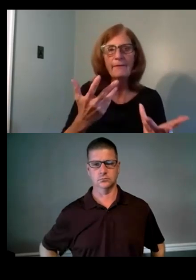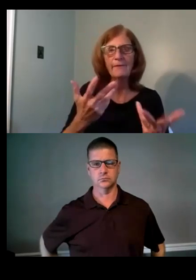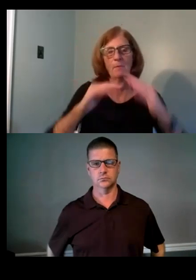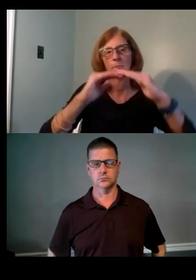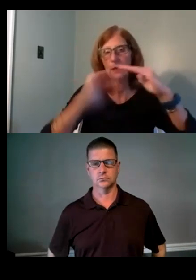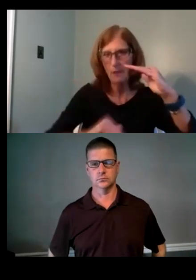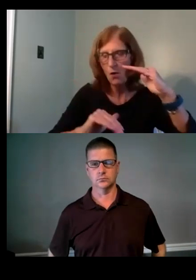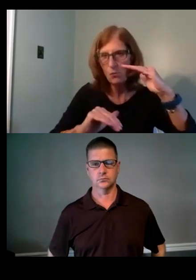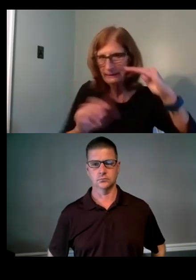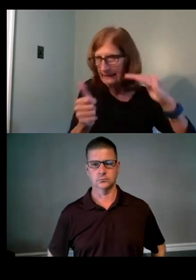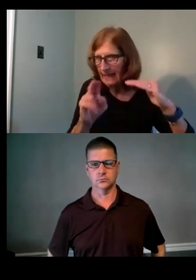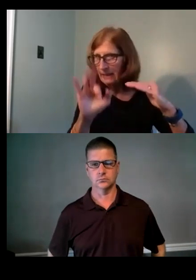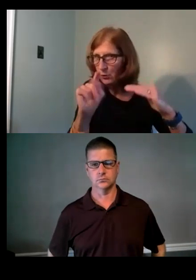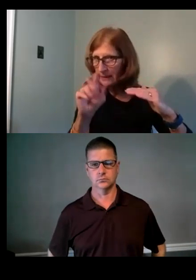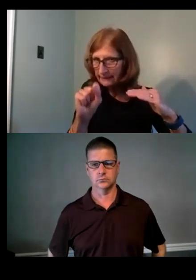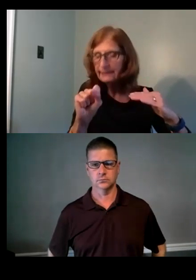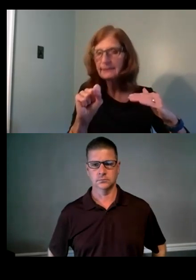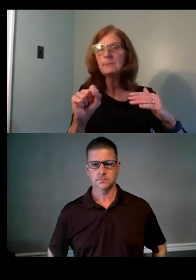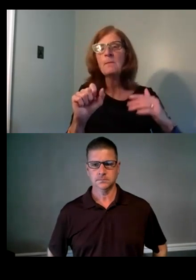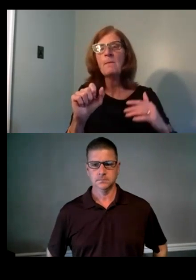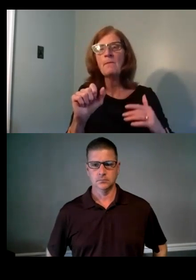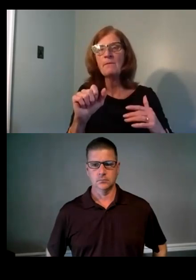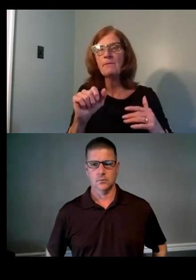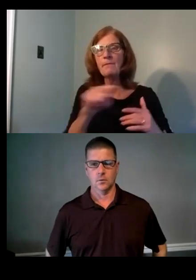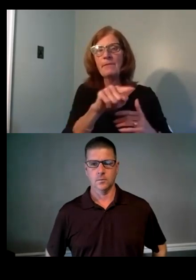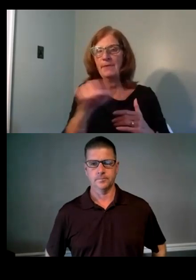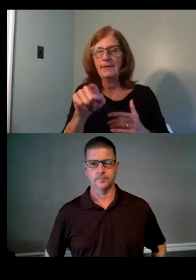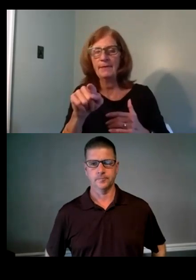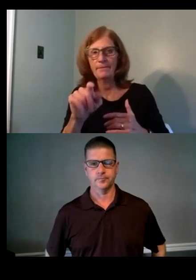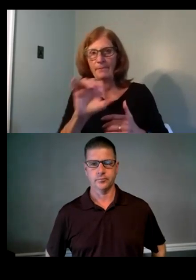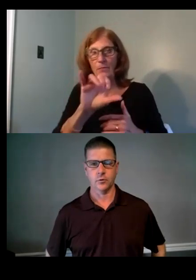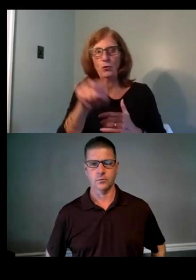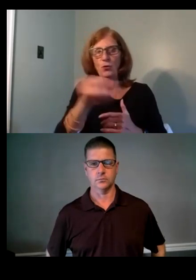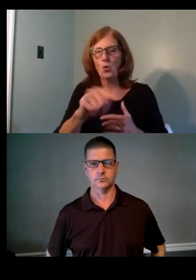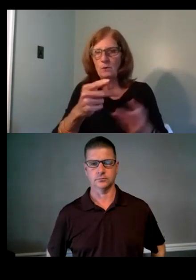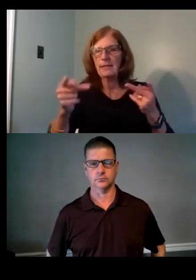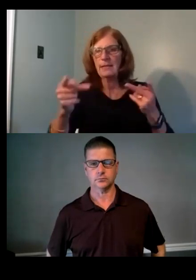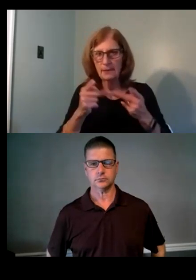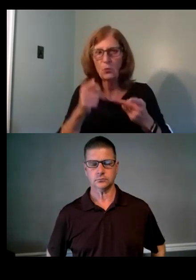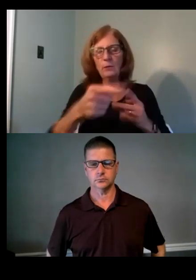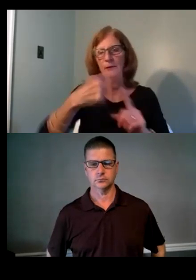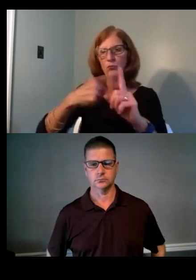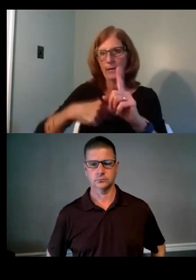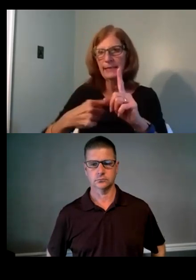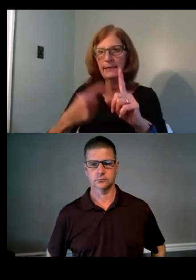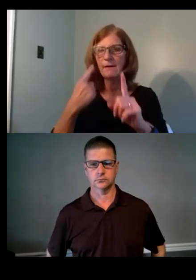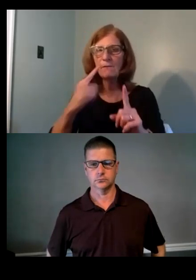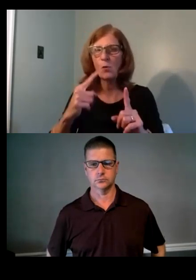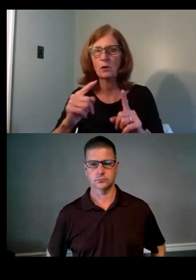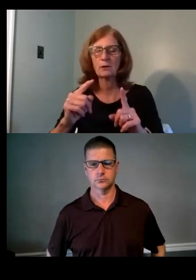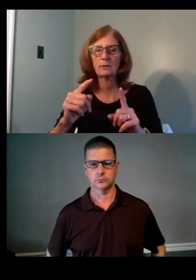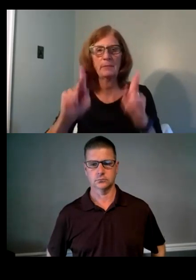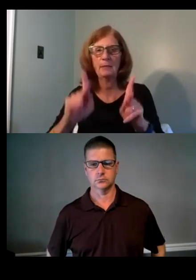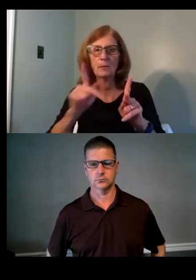10 units or less. Um, these units will, uh, be rented to, uh, tenants